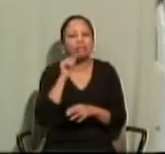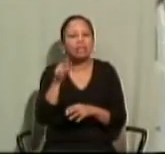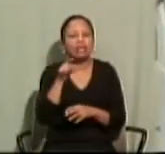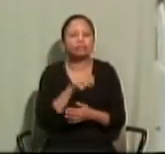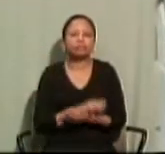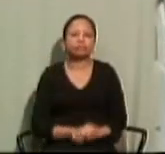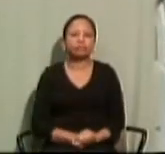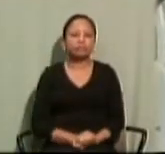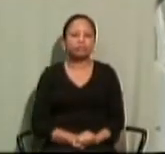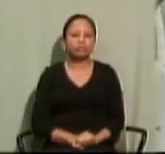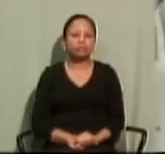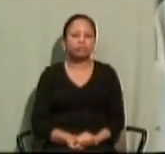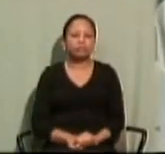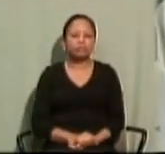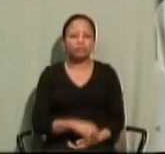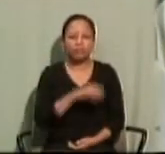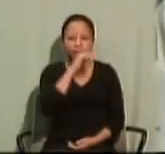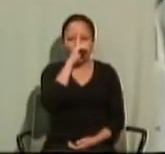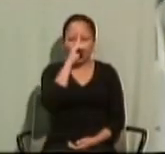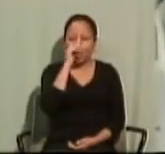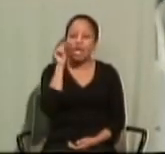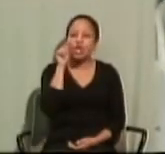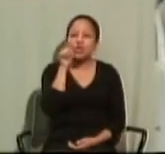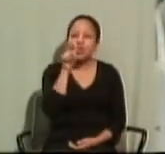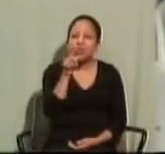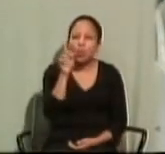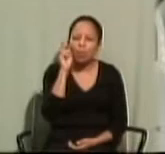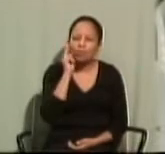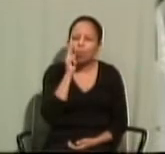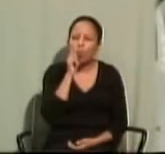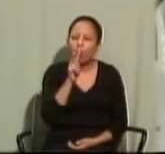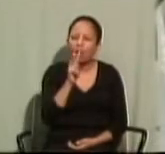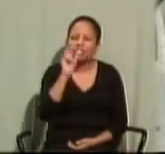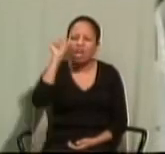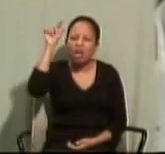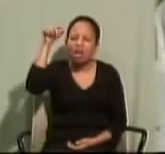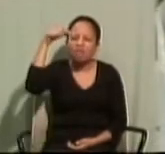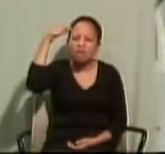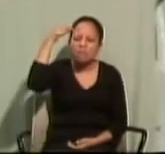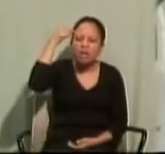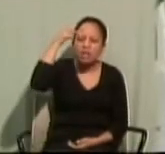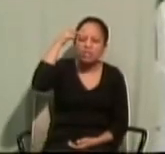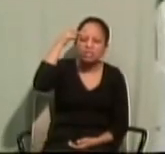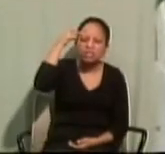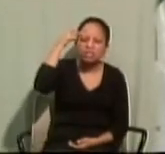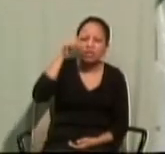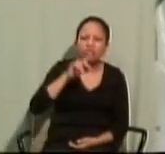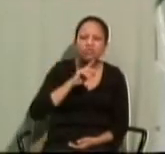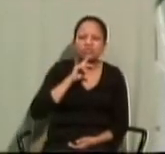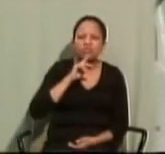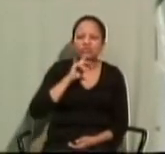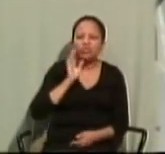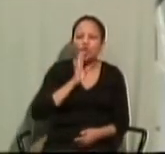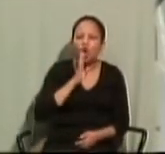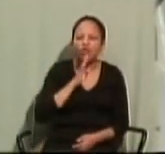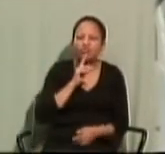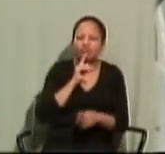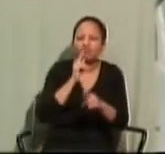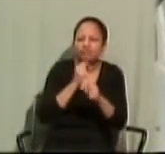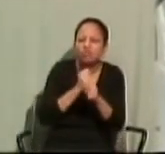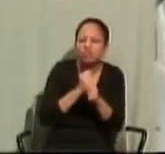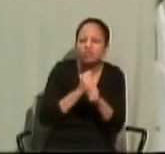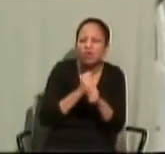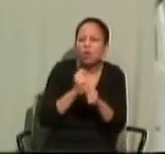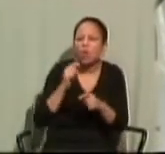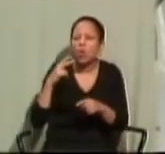not accept a political establishment where truth is a stranger